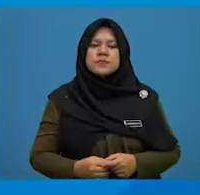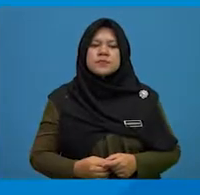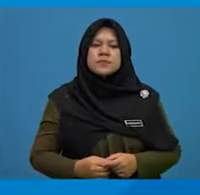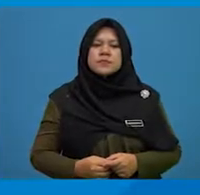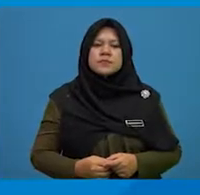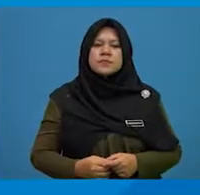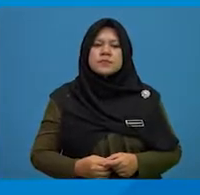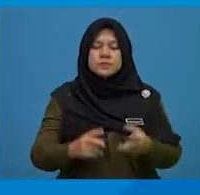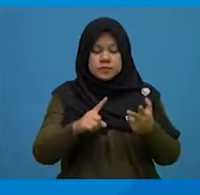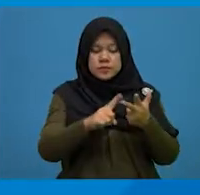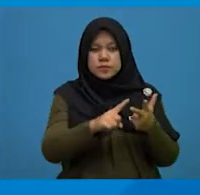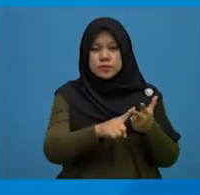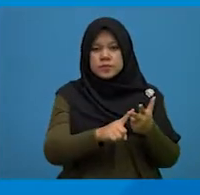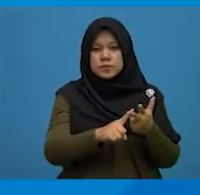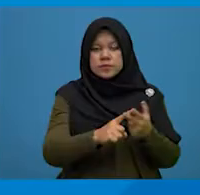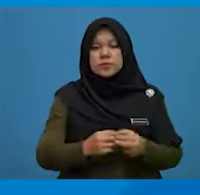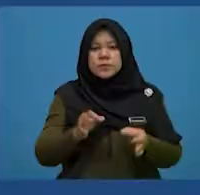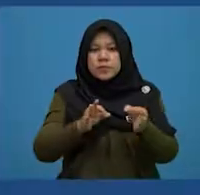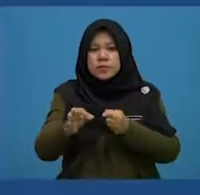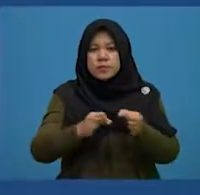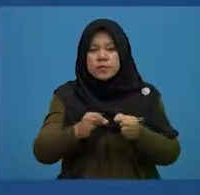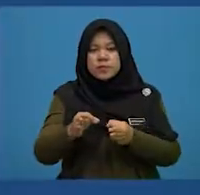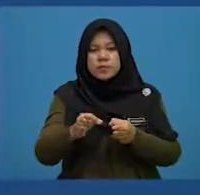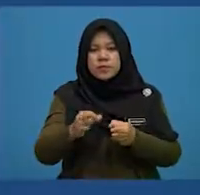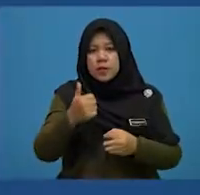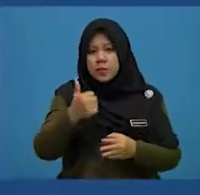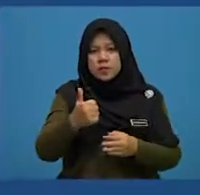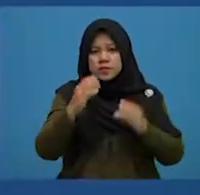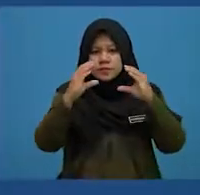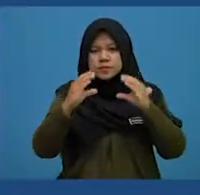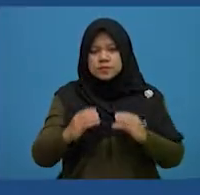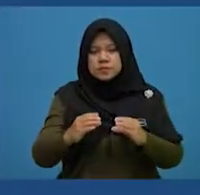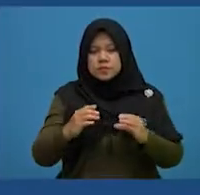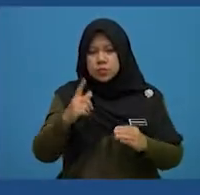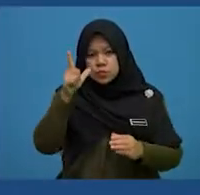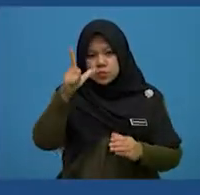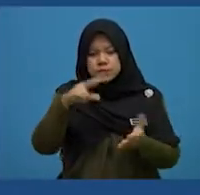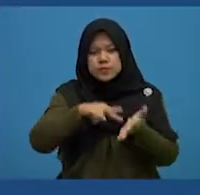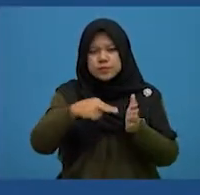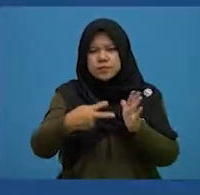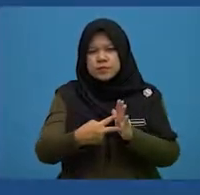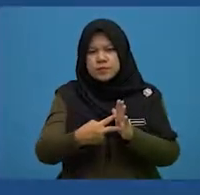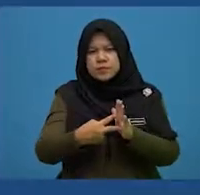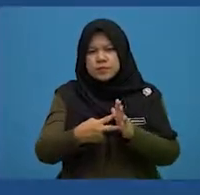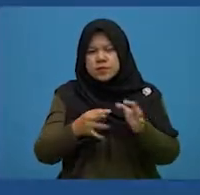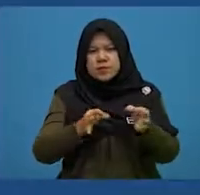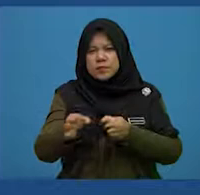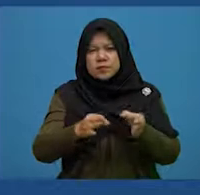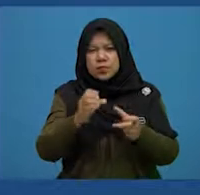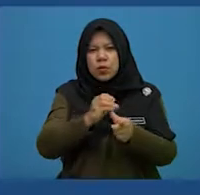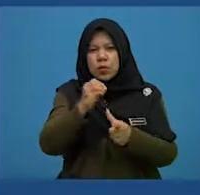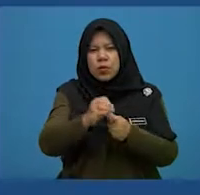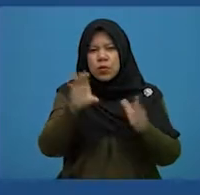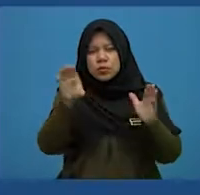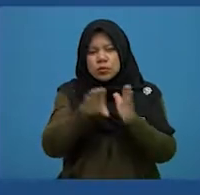Tip 3 explains that a good strategy is to look for definition, explanation or examples